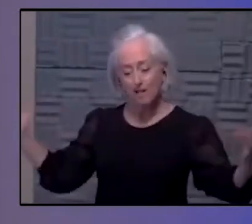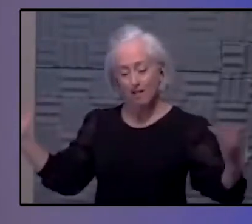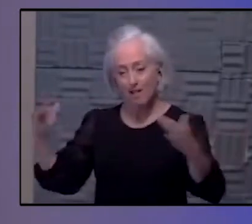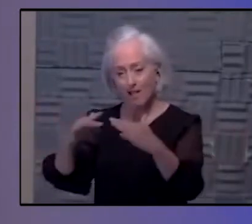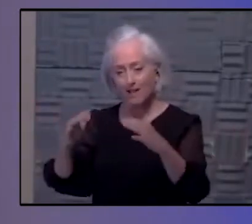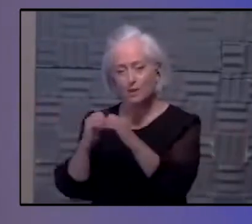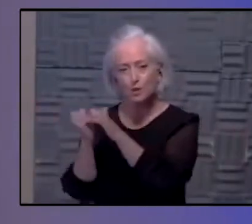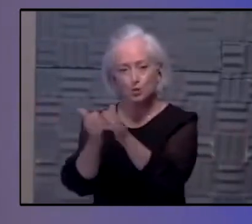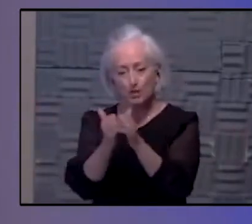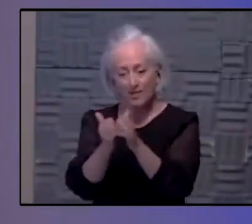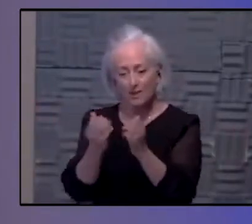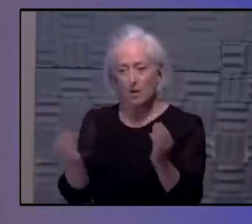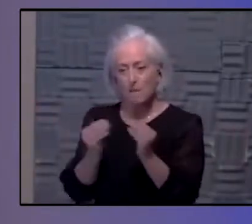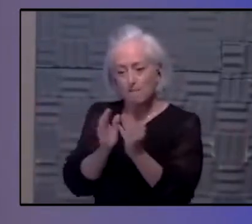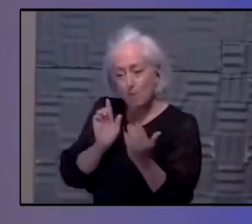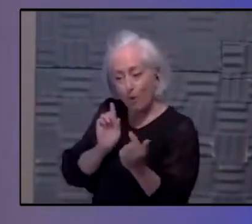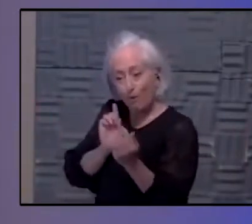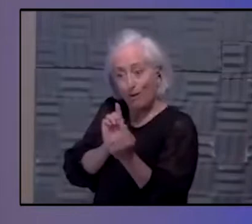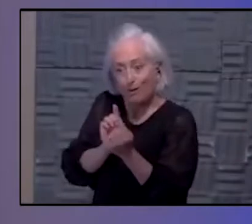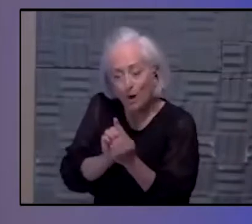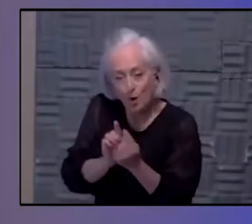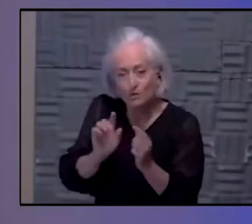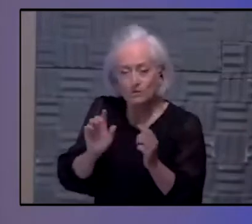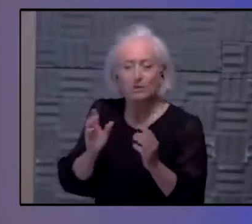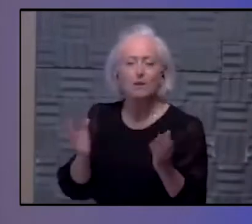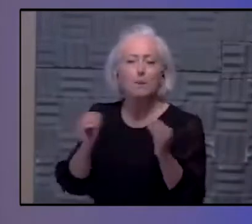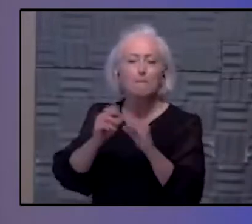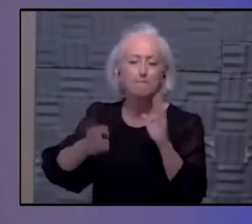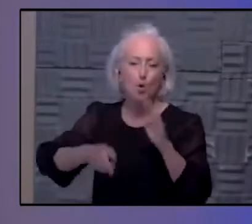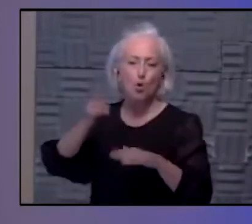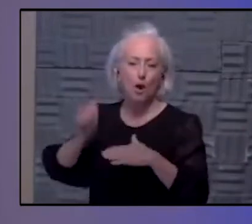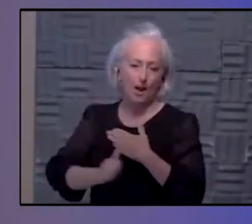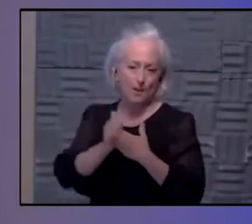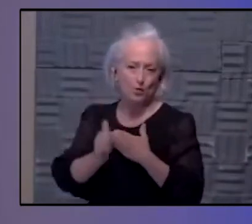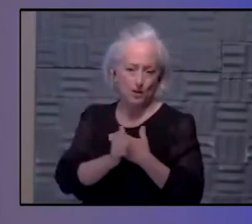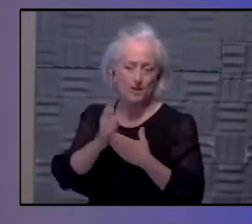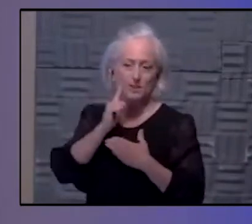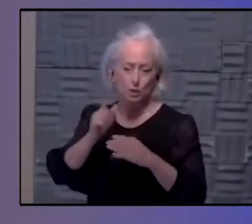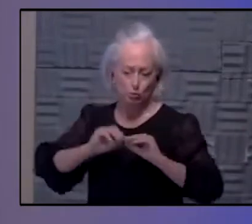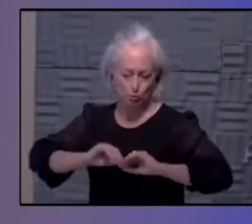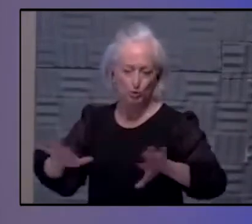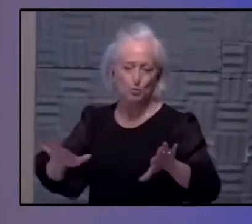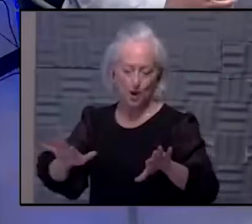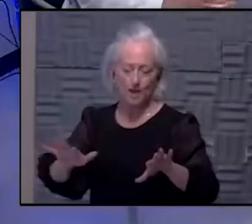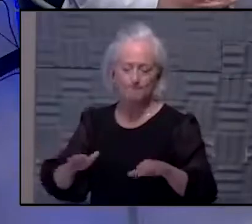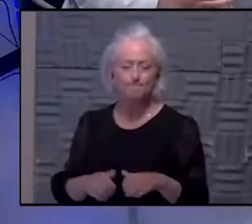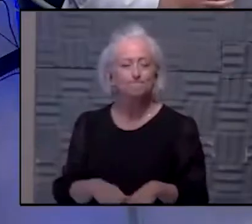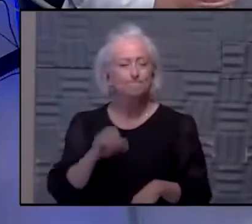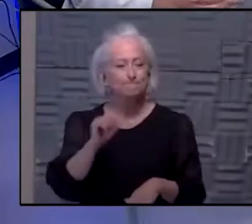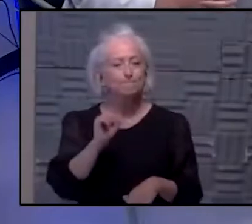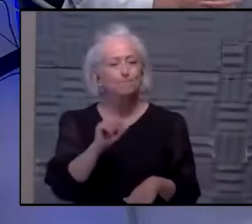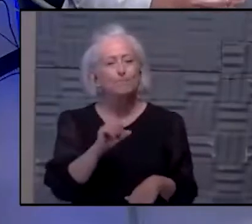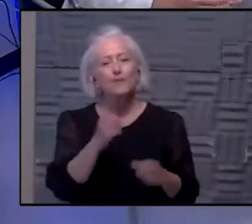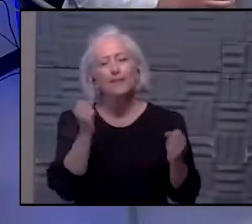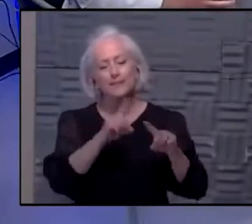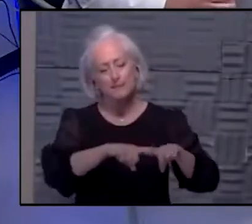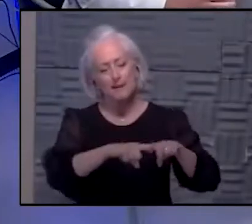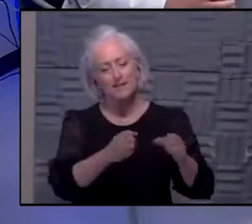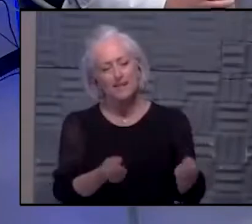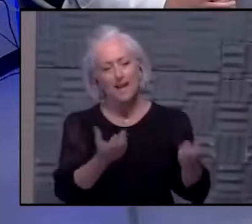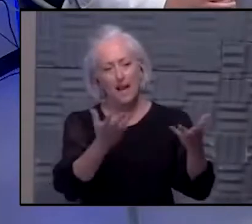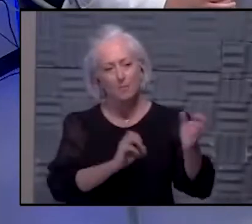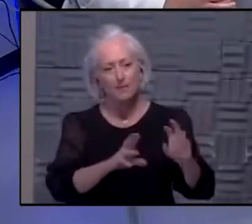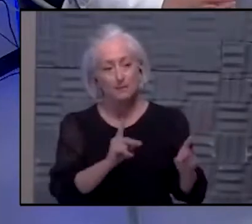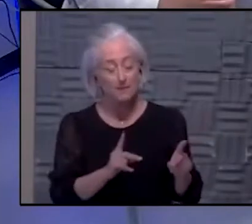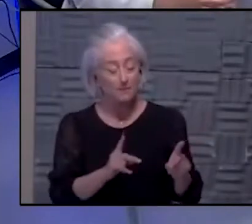the closer they are, the higher risk the event is to have some level of spread. Yeah, I think directly to your point, the density of people in those pictures